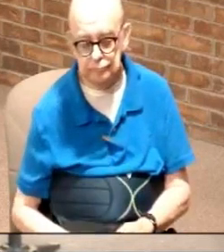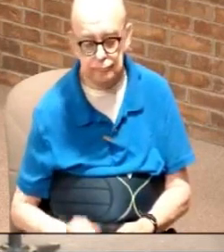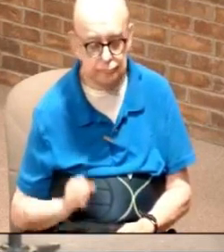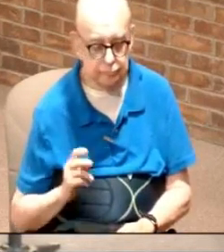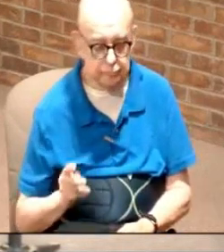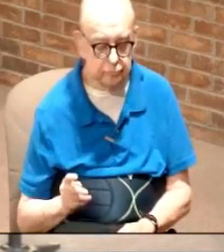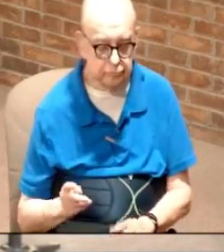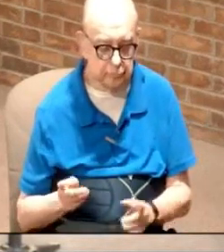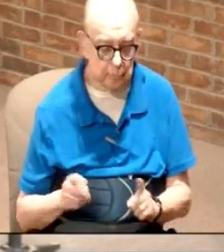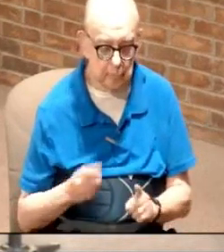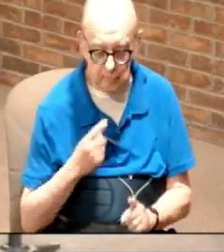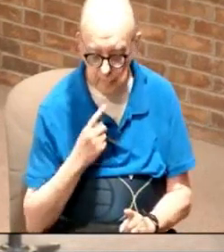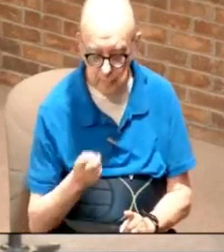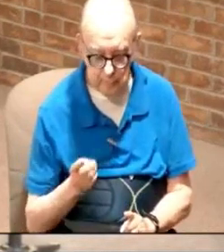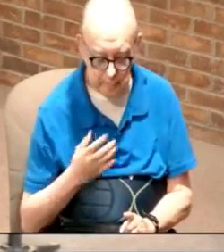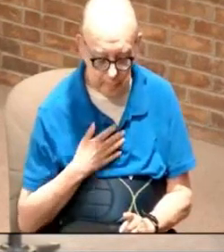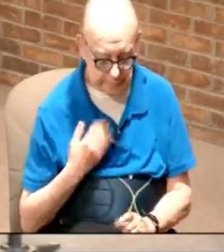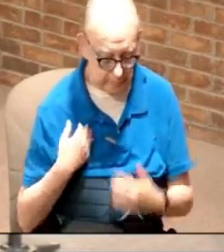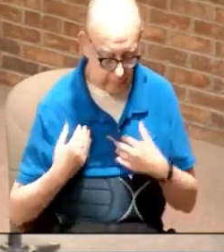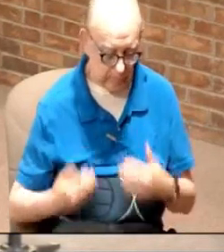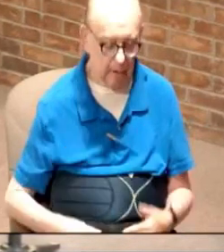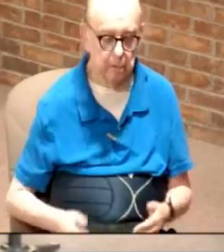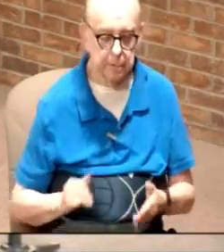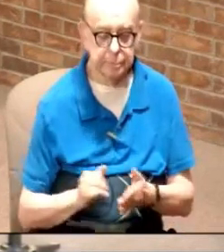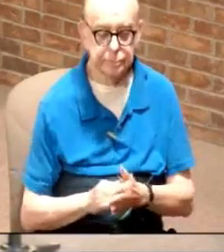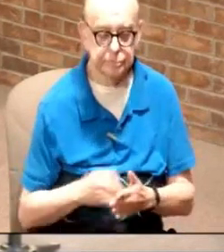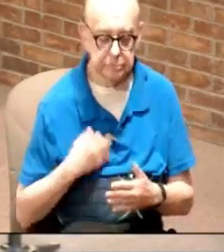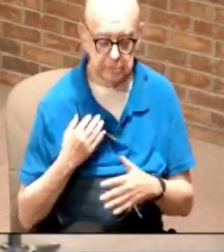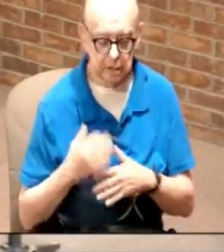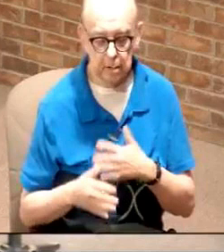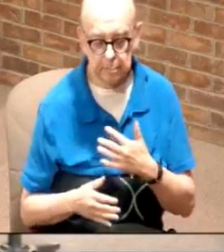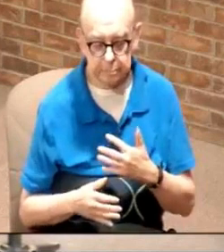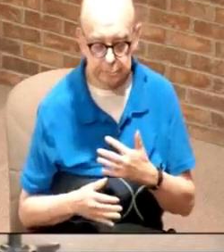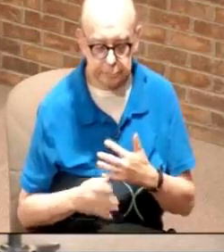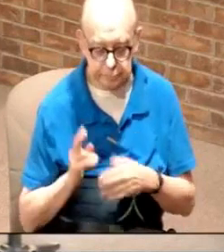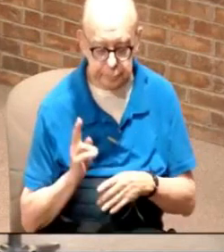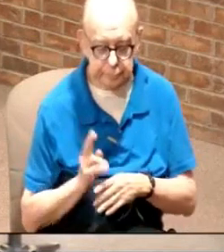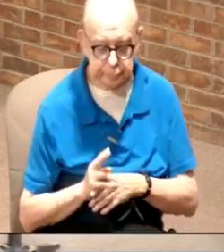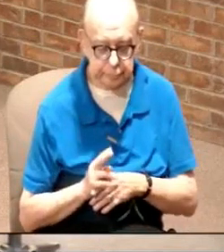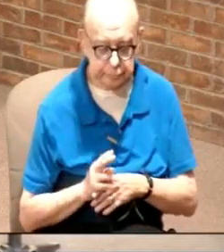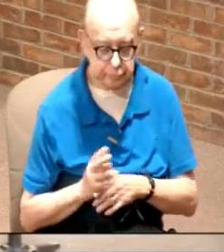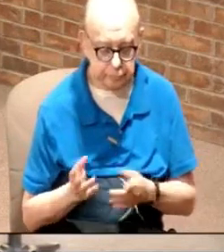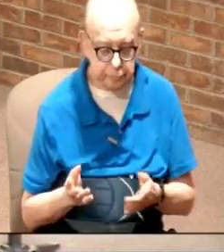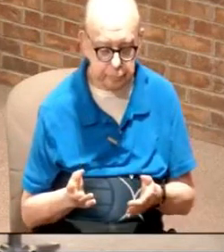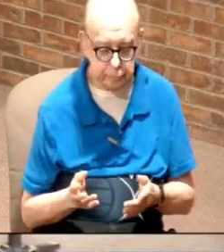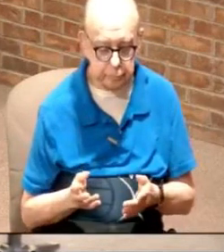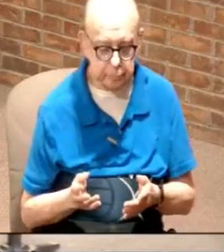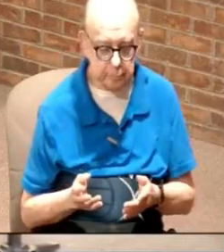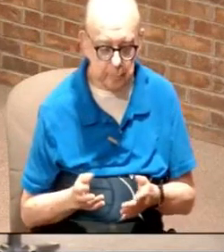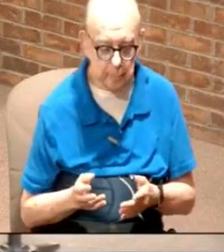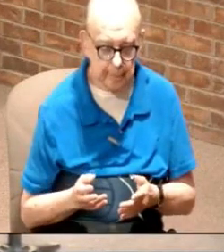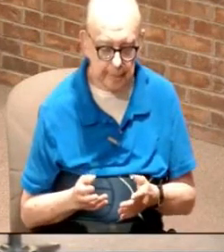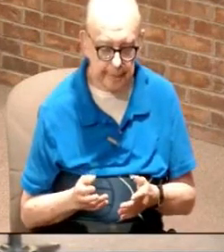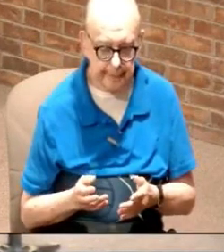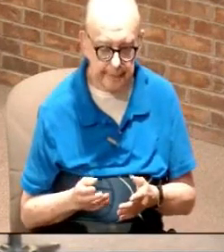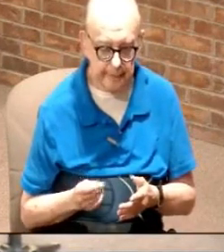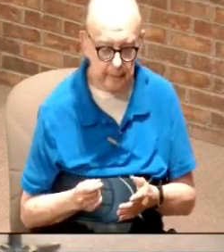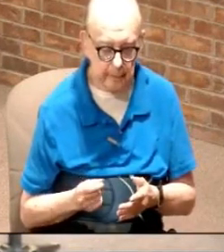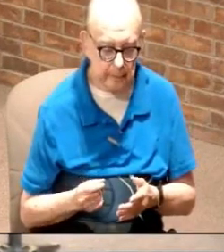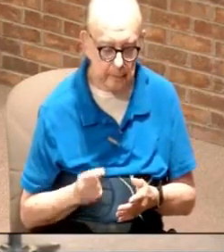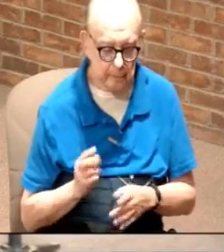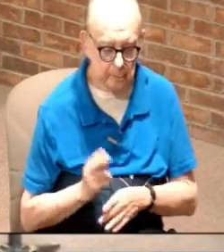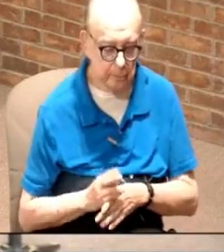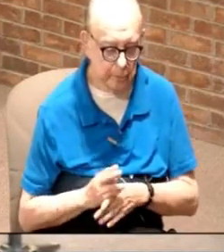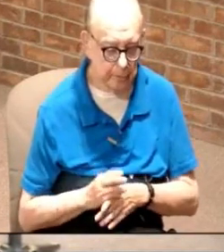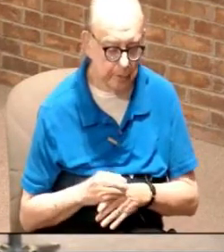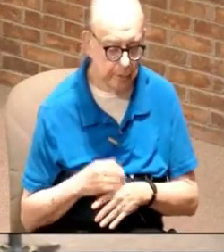okay? When He says, this is my body, this is my blood using, you know, some people will